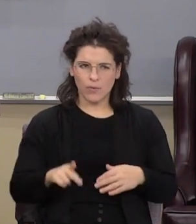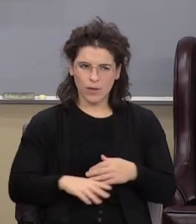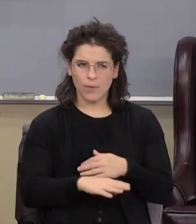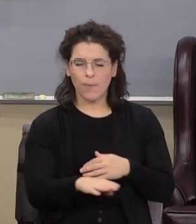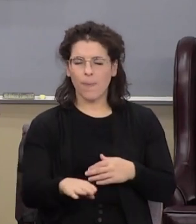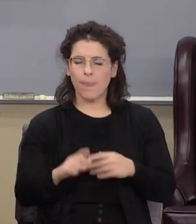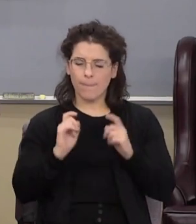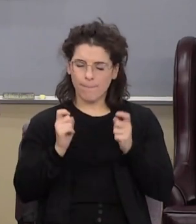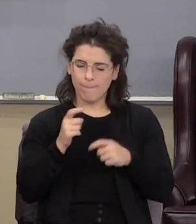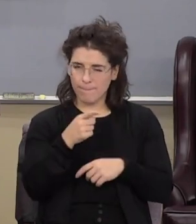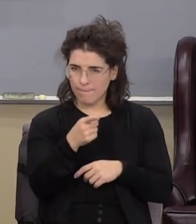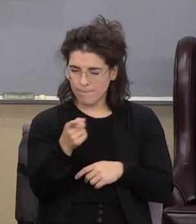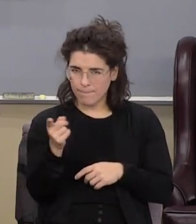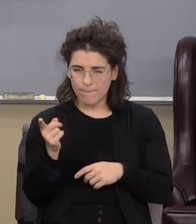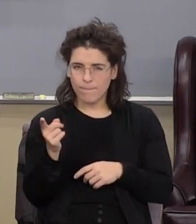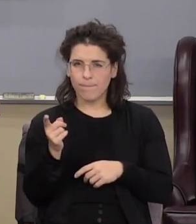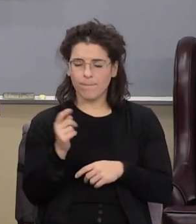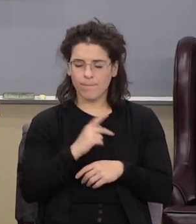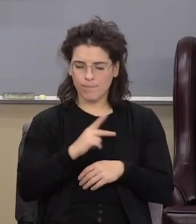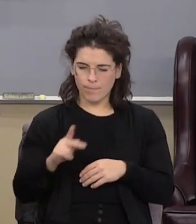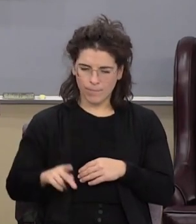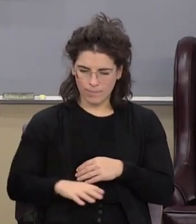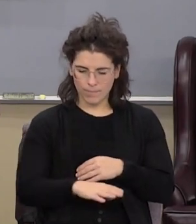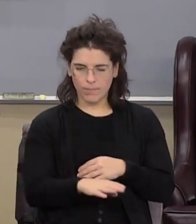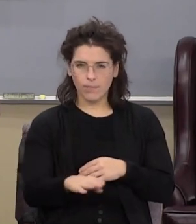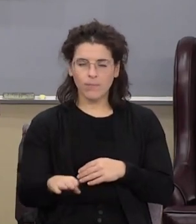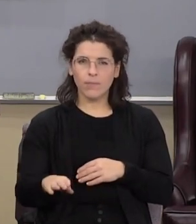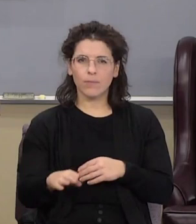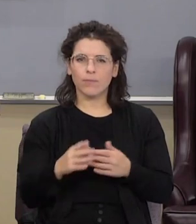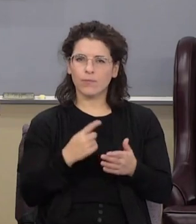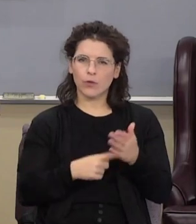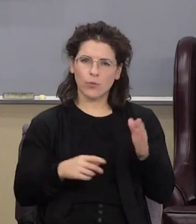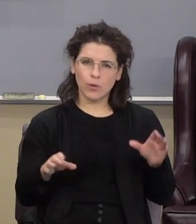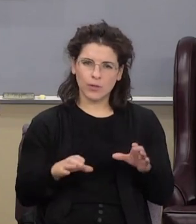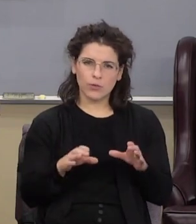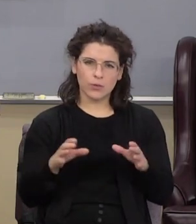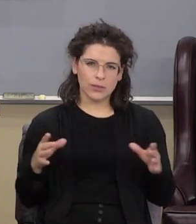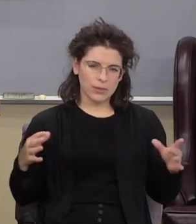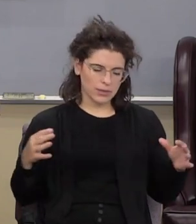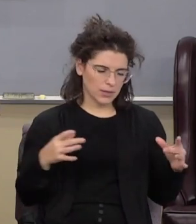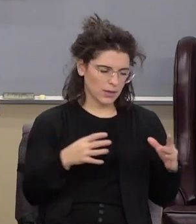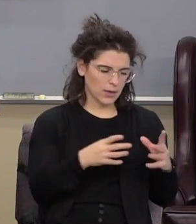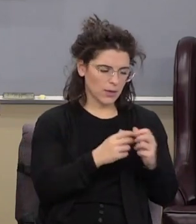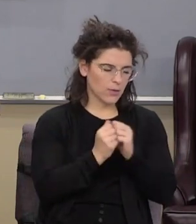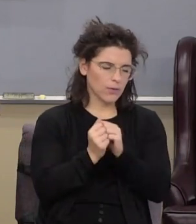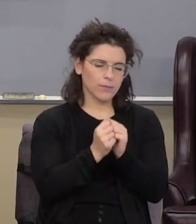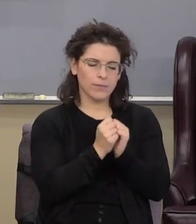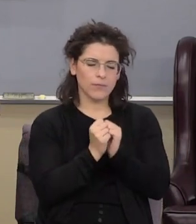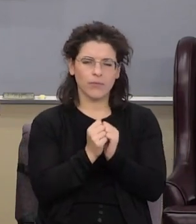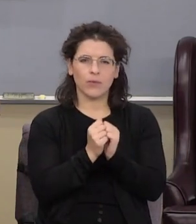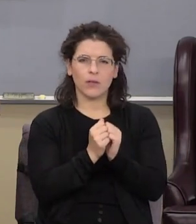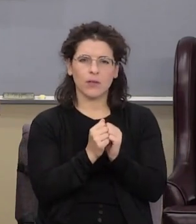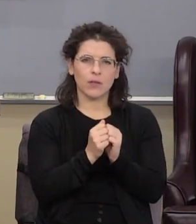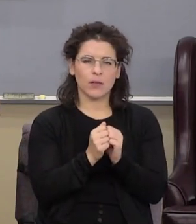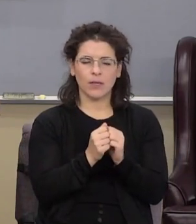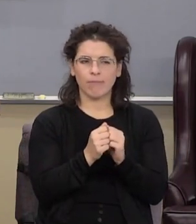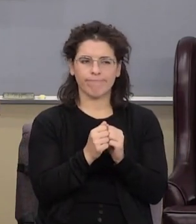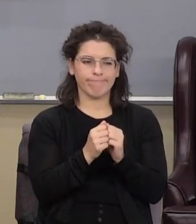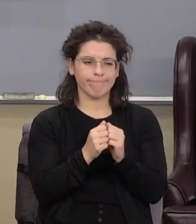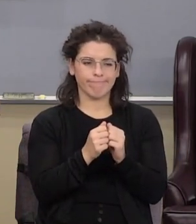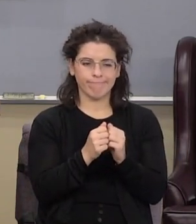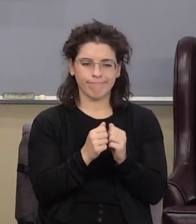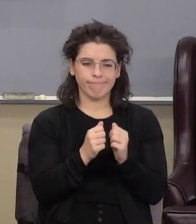I'm going to give you the kingdom what he's doing is he's gathering together the administrative governmental